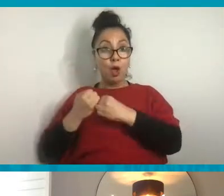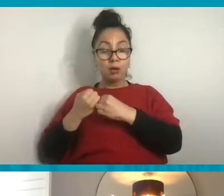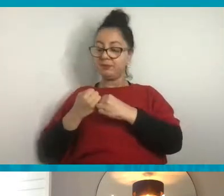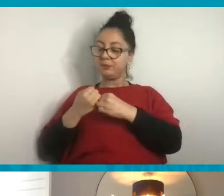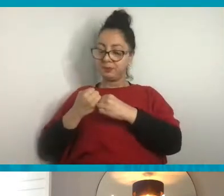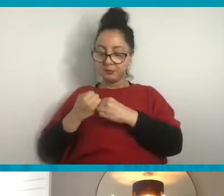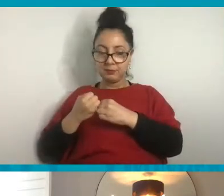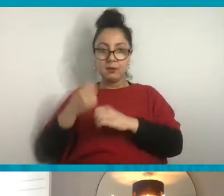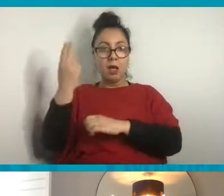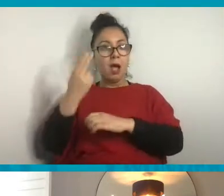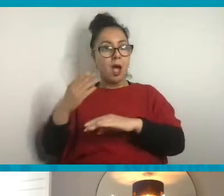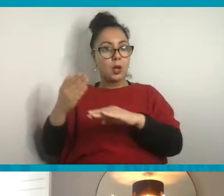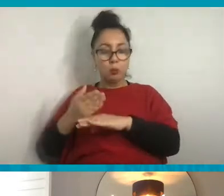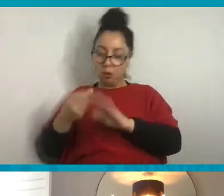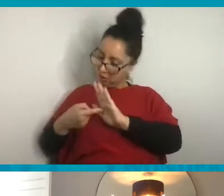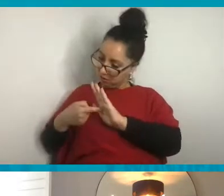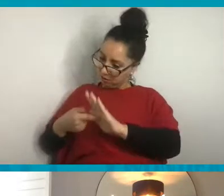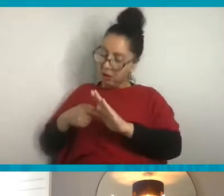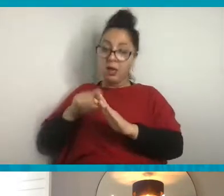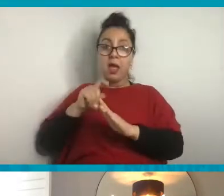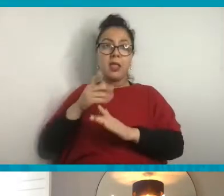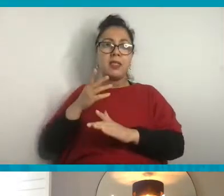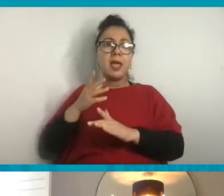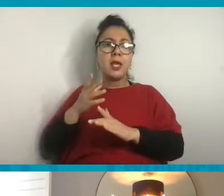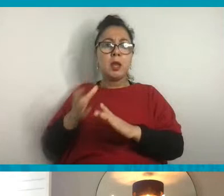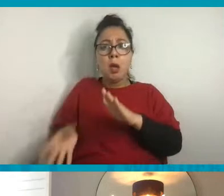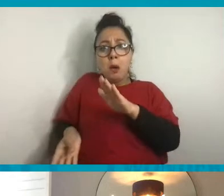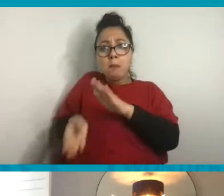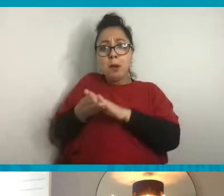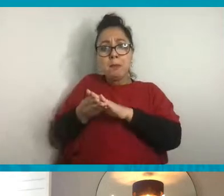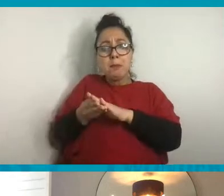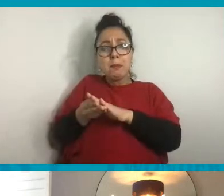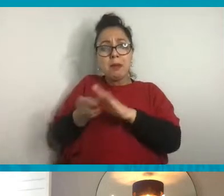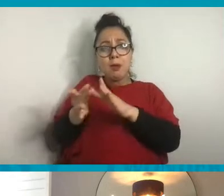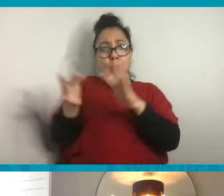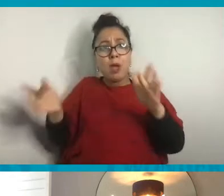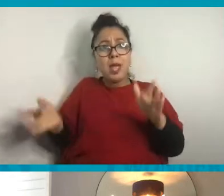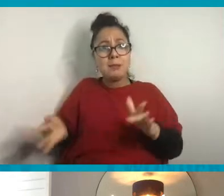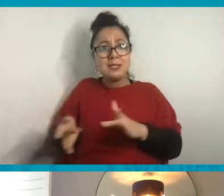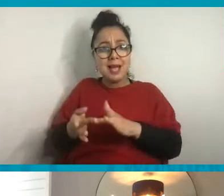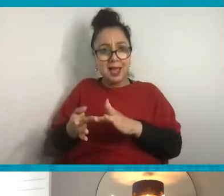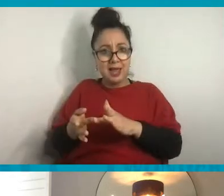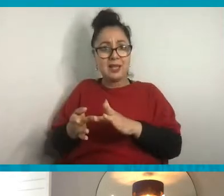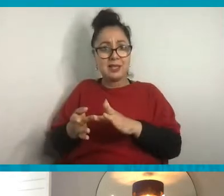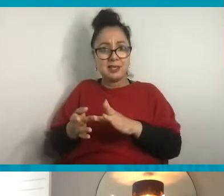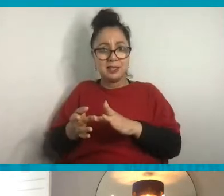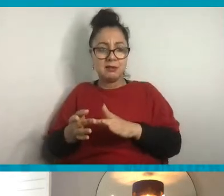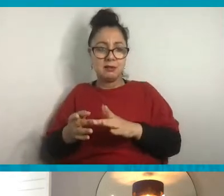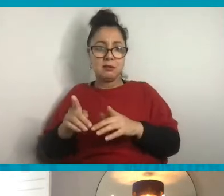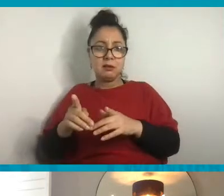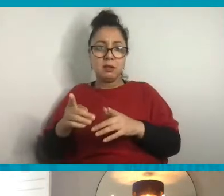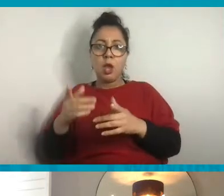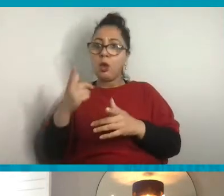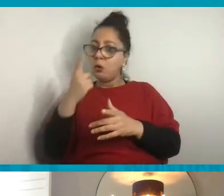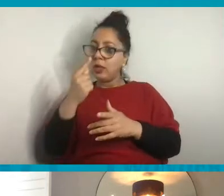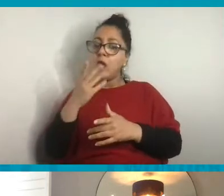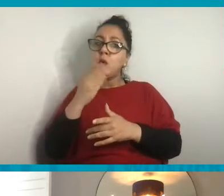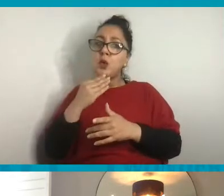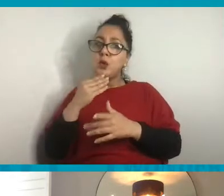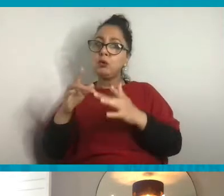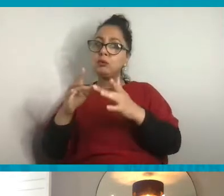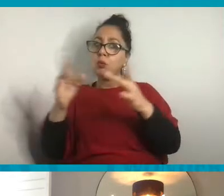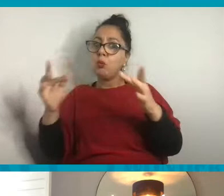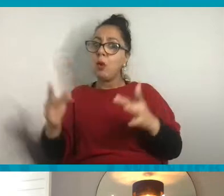along, using the Padlet link in the chat. And there's a description underneath which